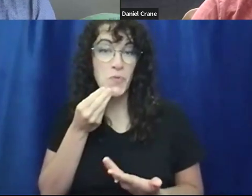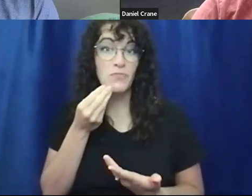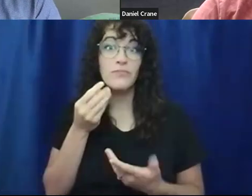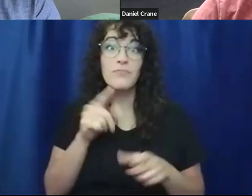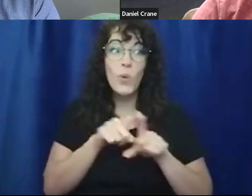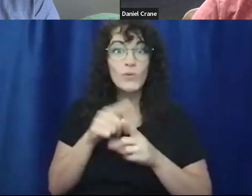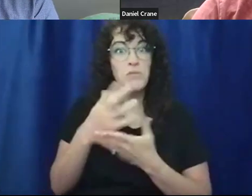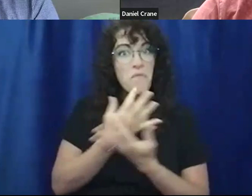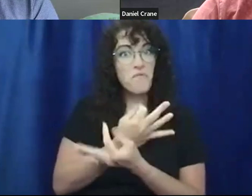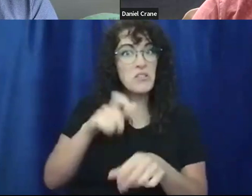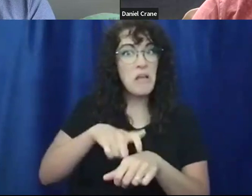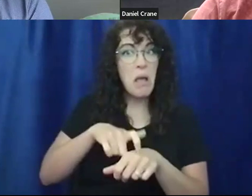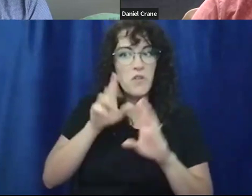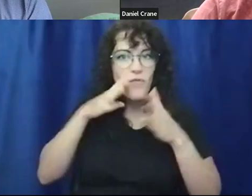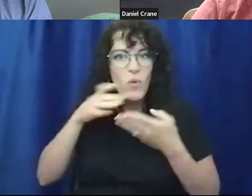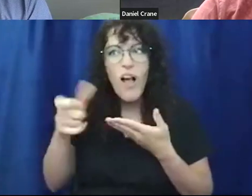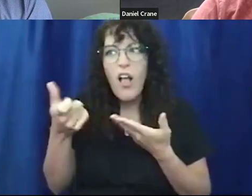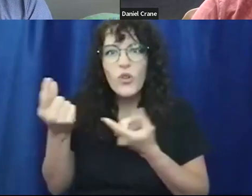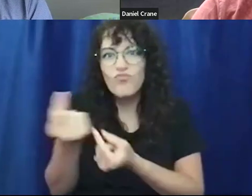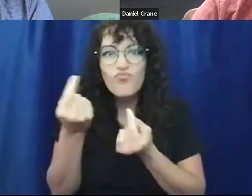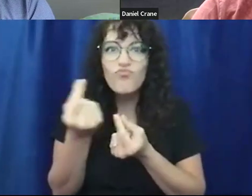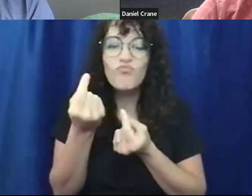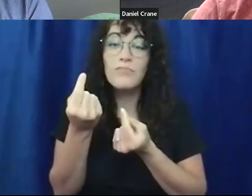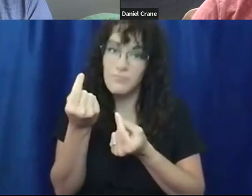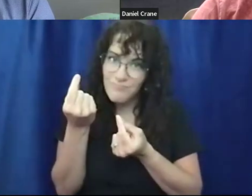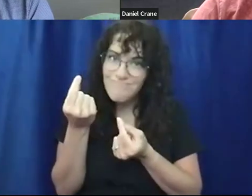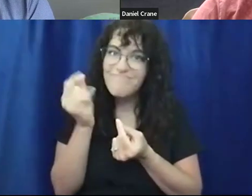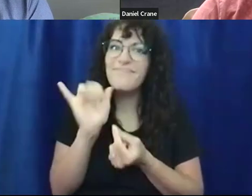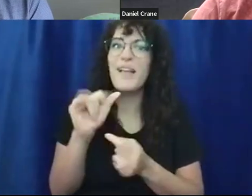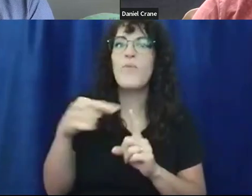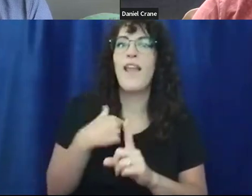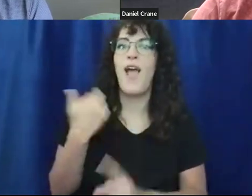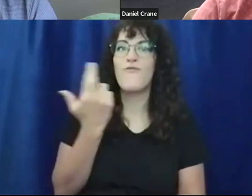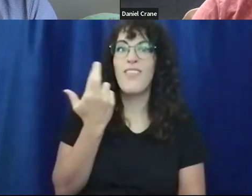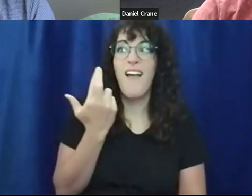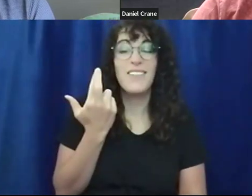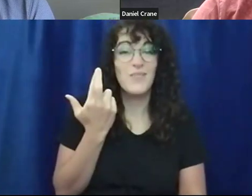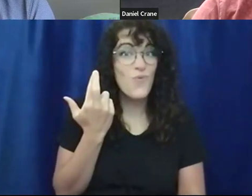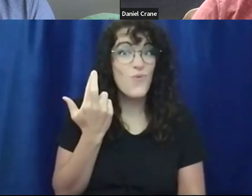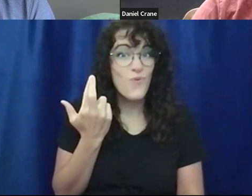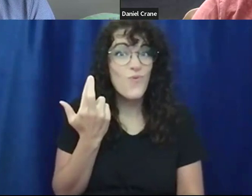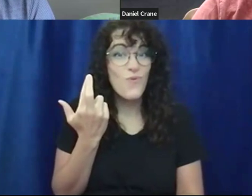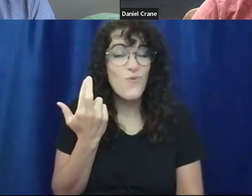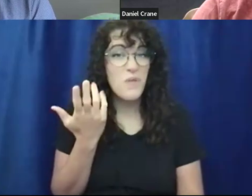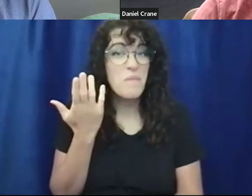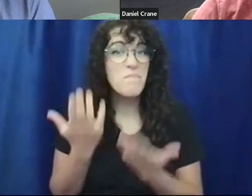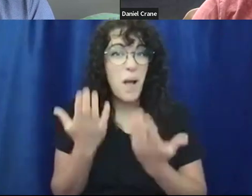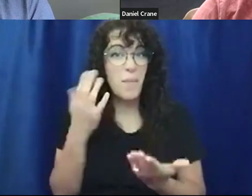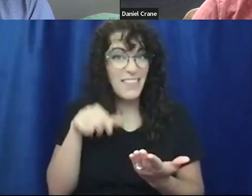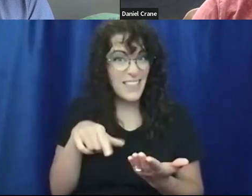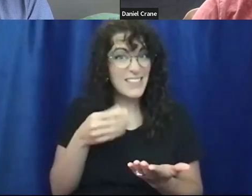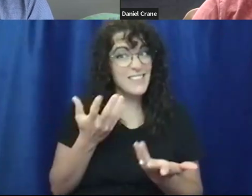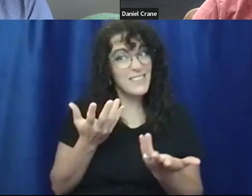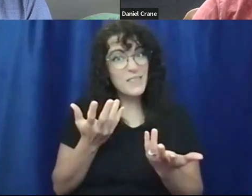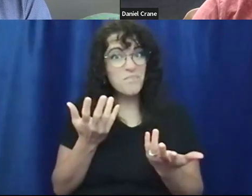time to kind of focus on other endeavors. Uh, that's when I kind of realized that this may be something that, uh, maybe financial,